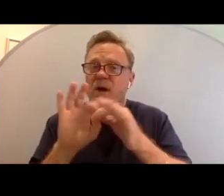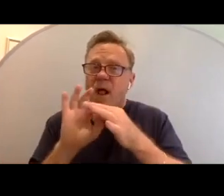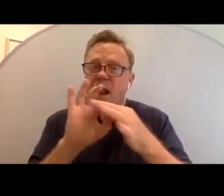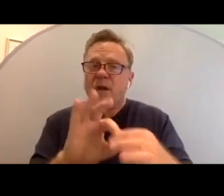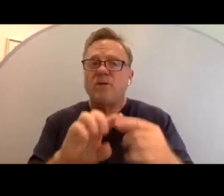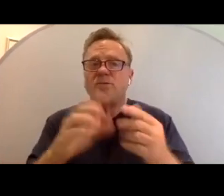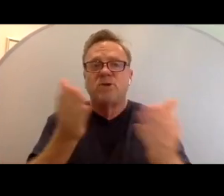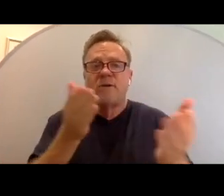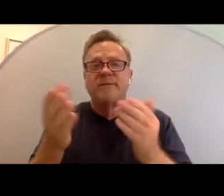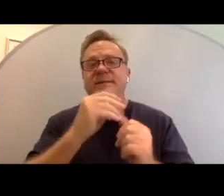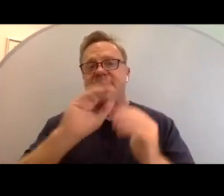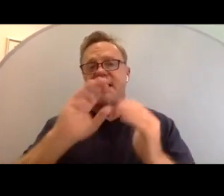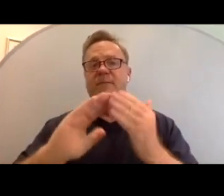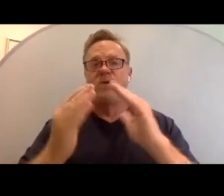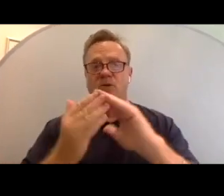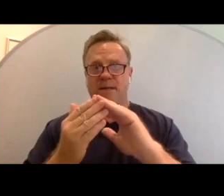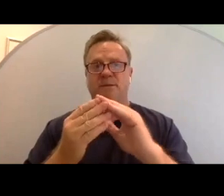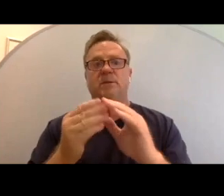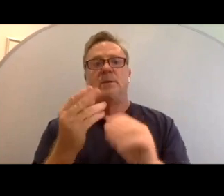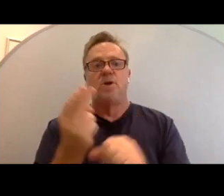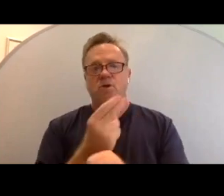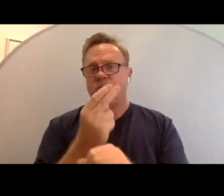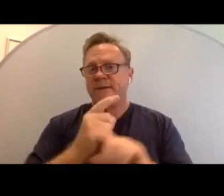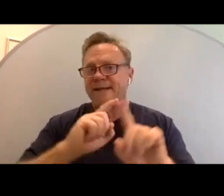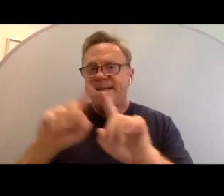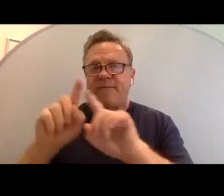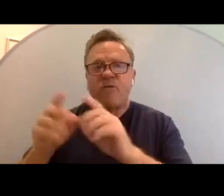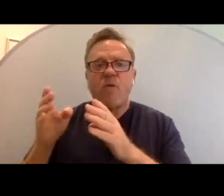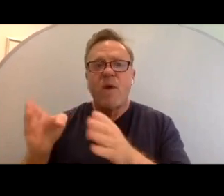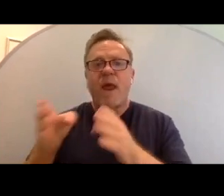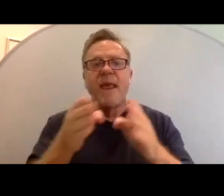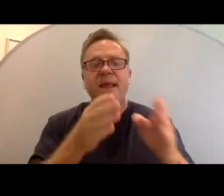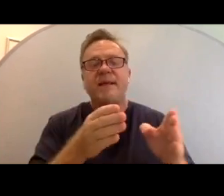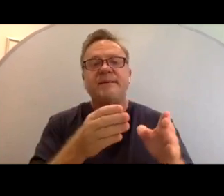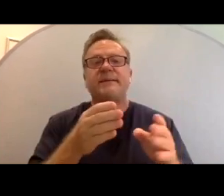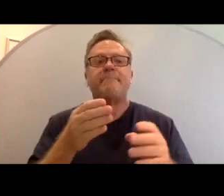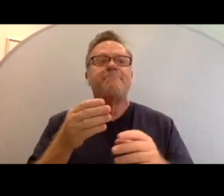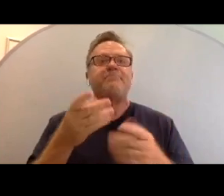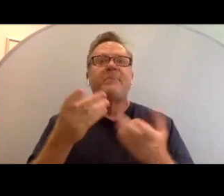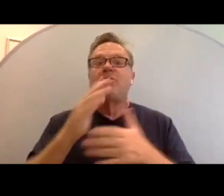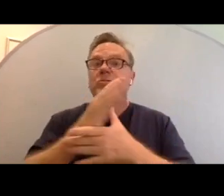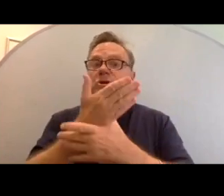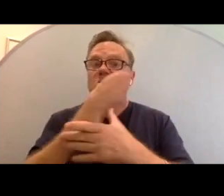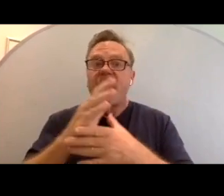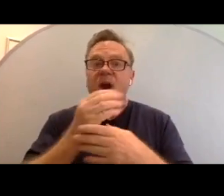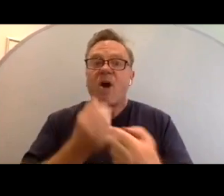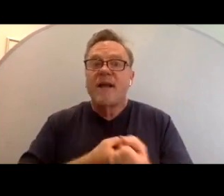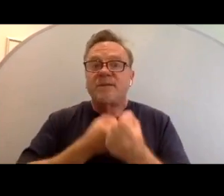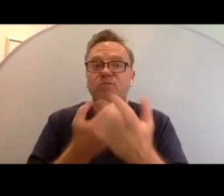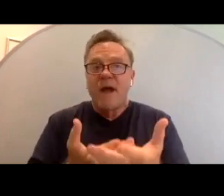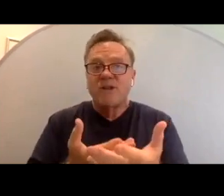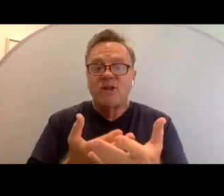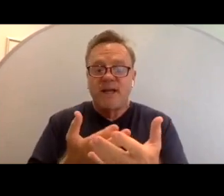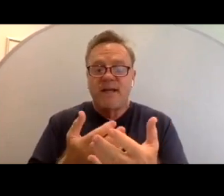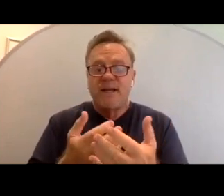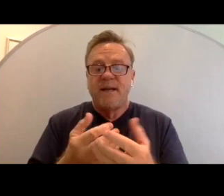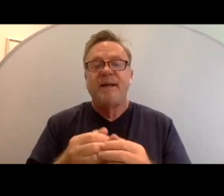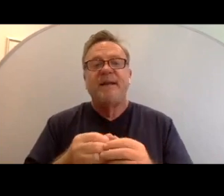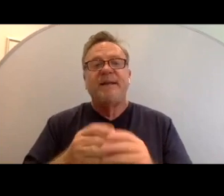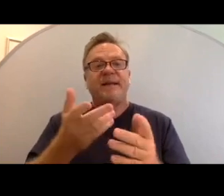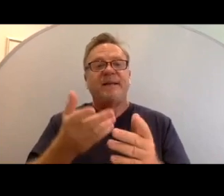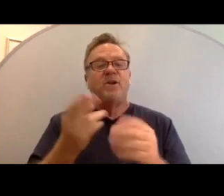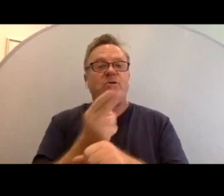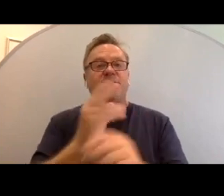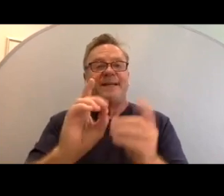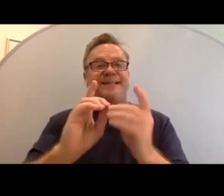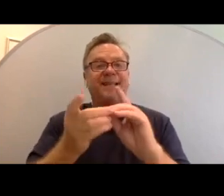services and communities and using different ways to share expression in digital music.